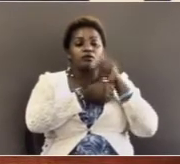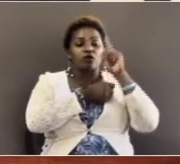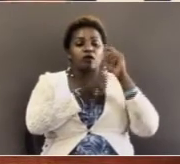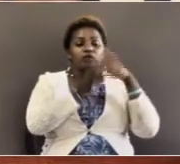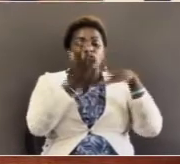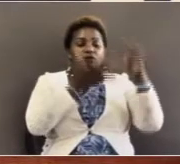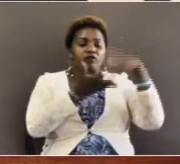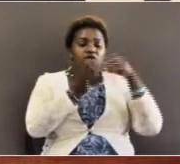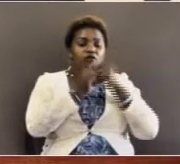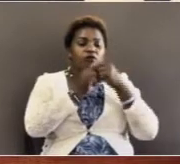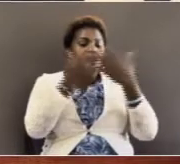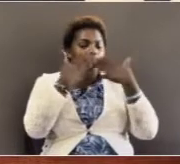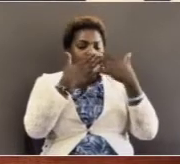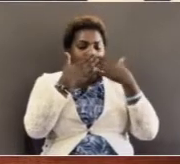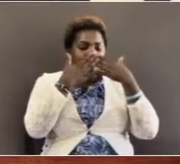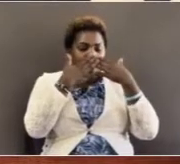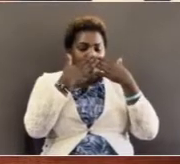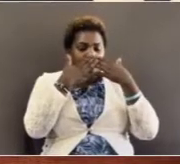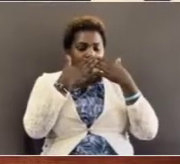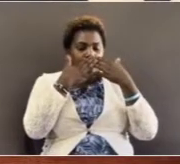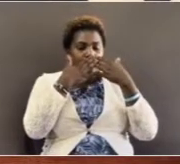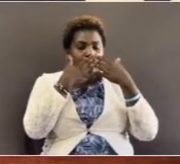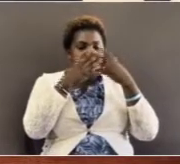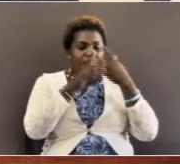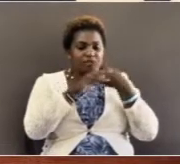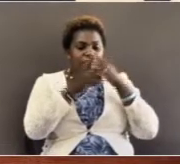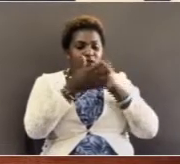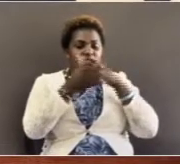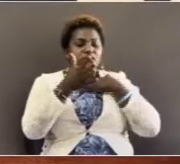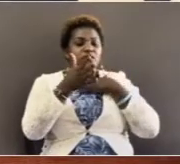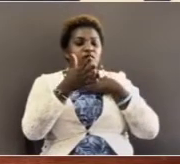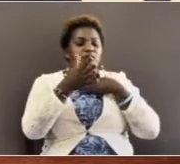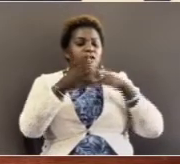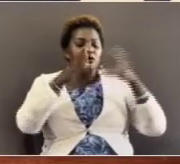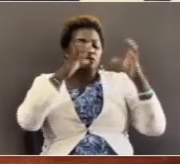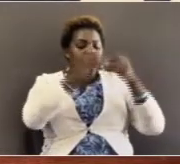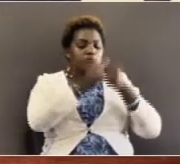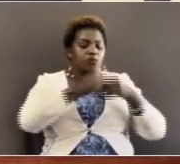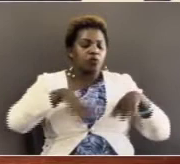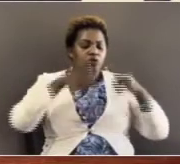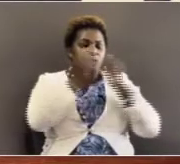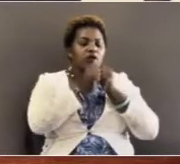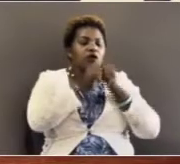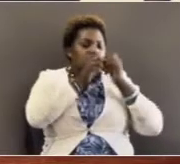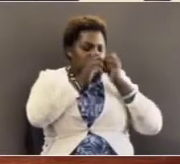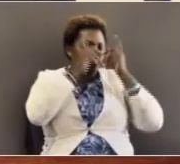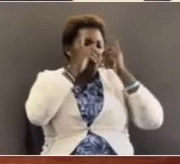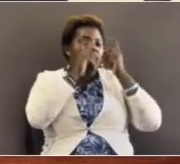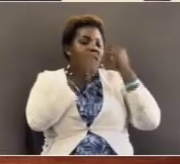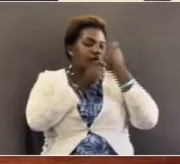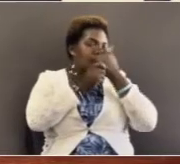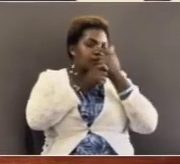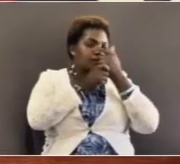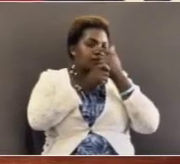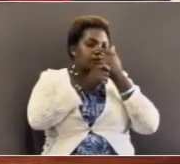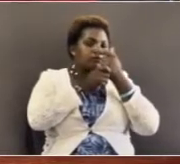was in the air the apostles needed a companion to open their eyes